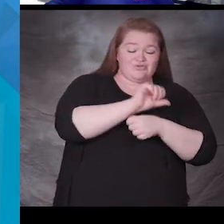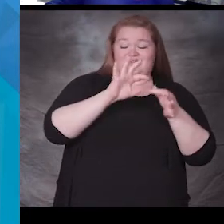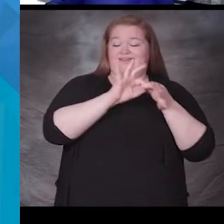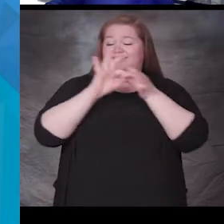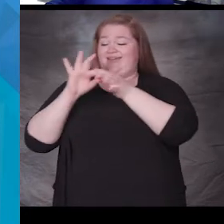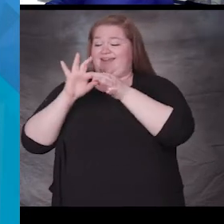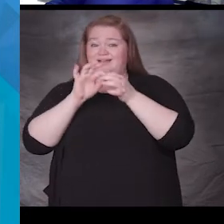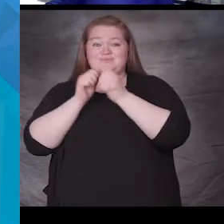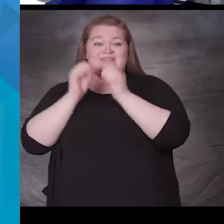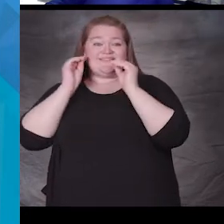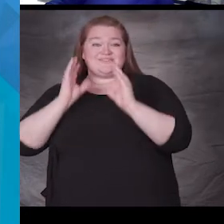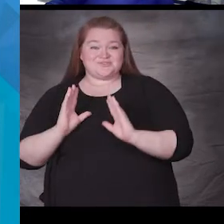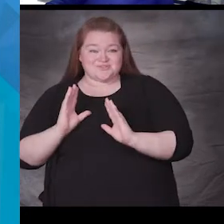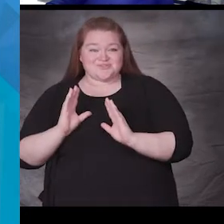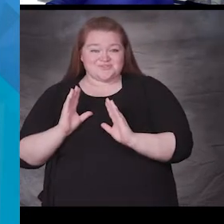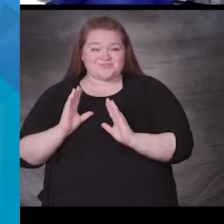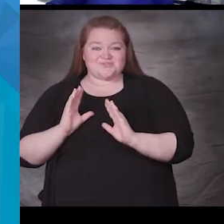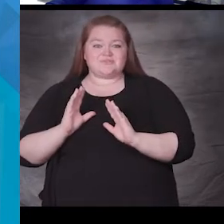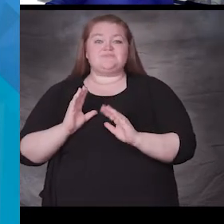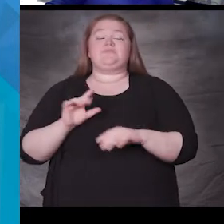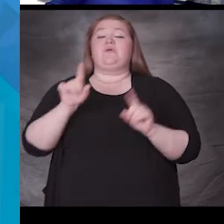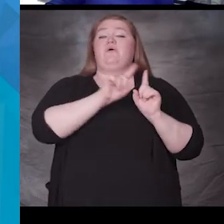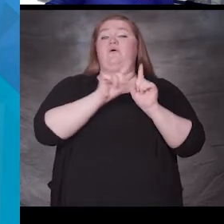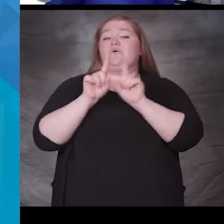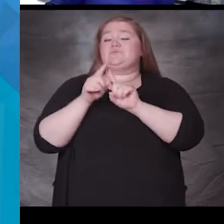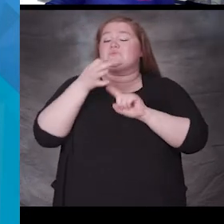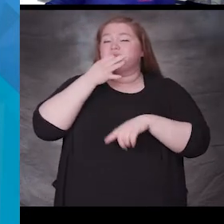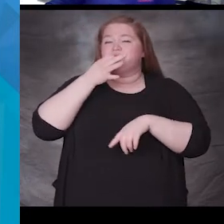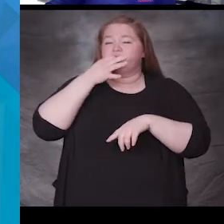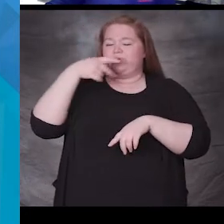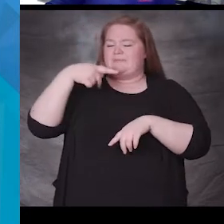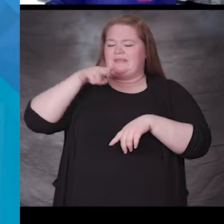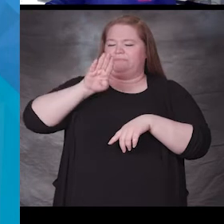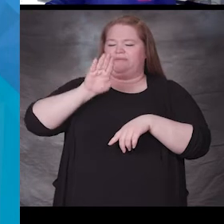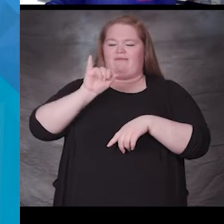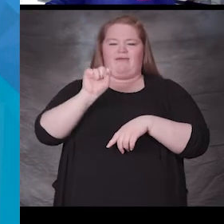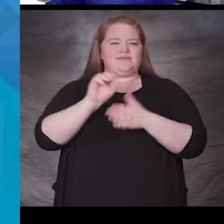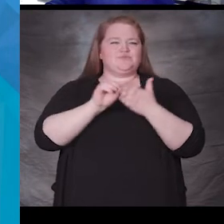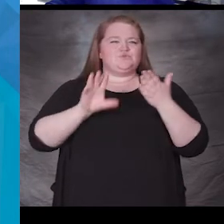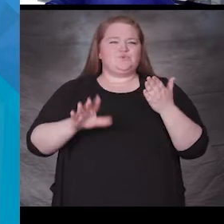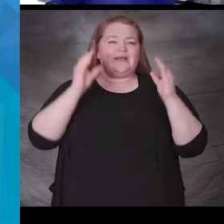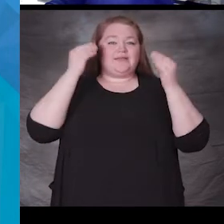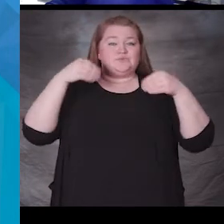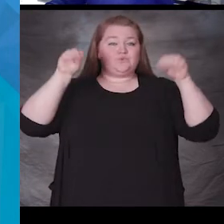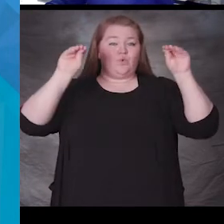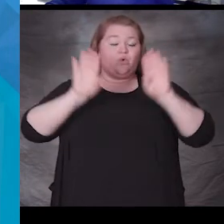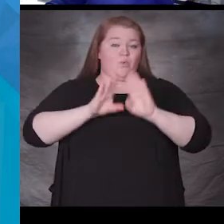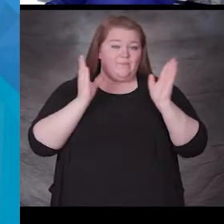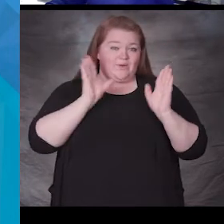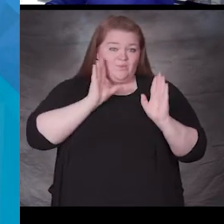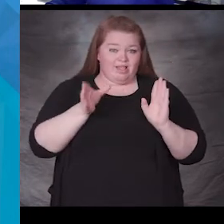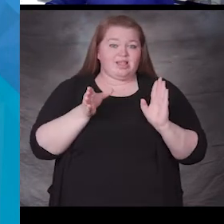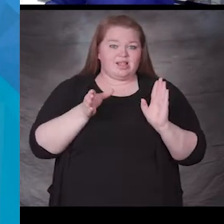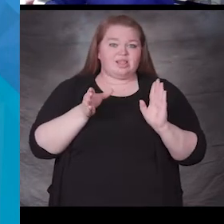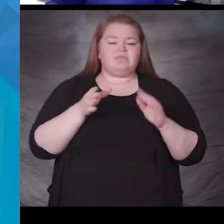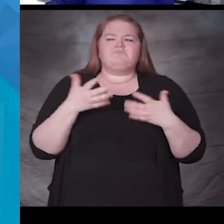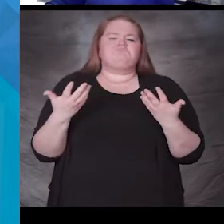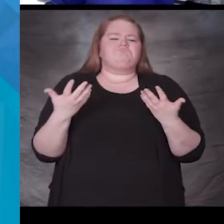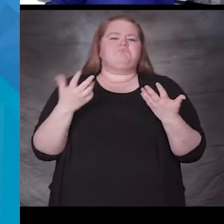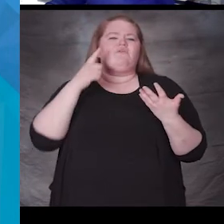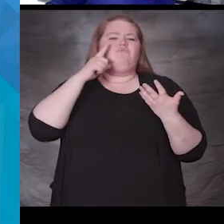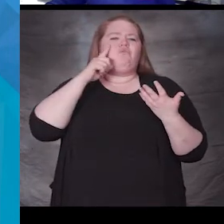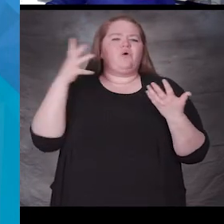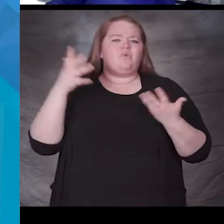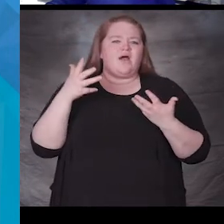We're also opening up our PBIS student store where your student can earn through